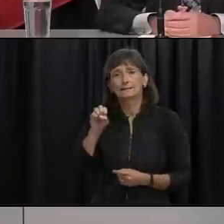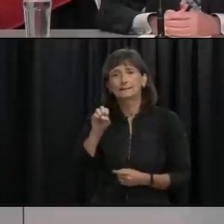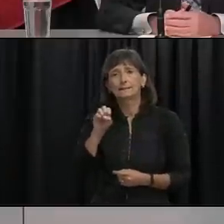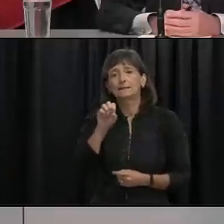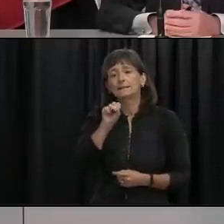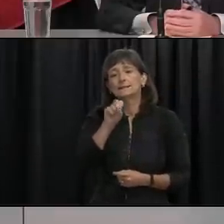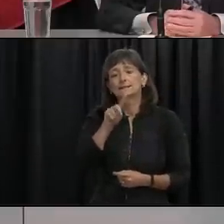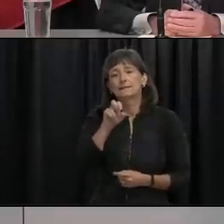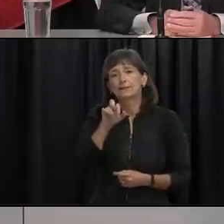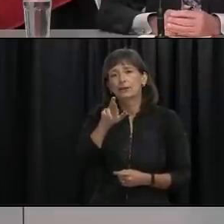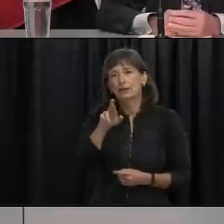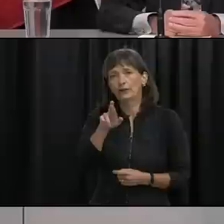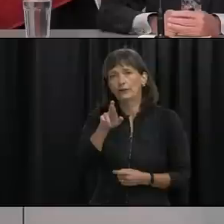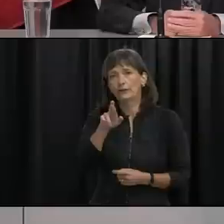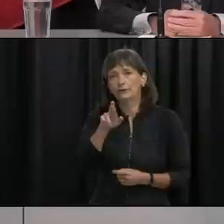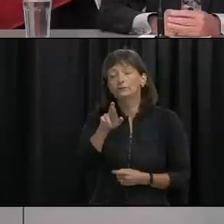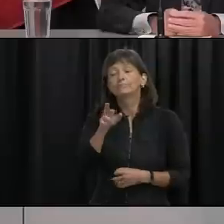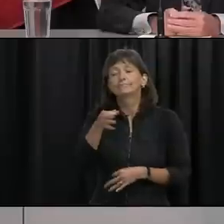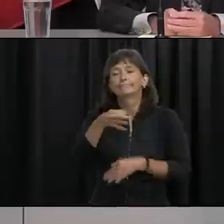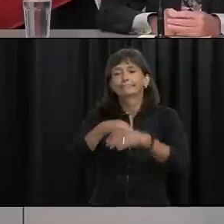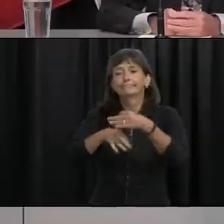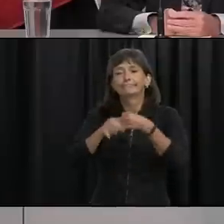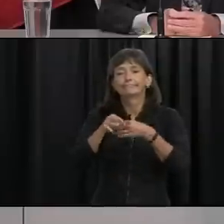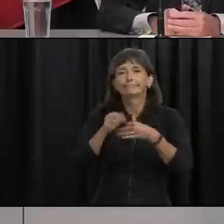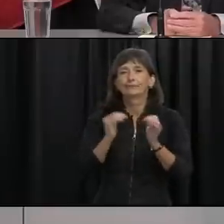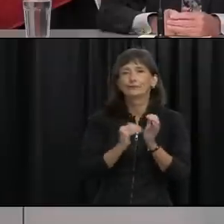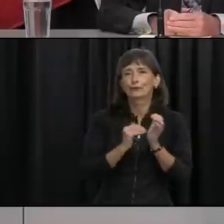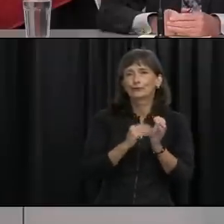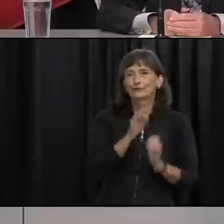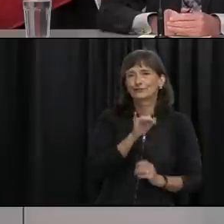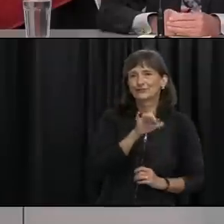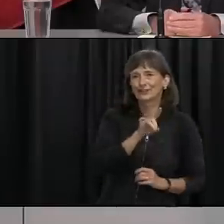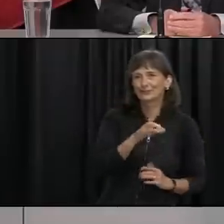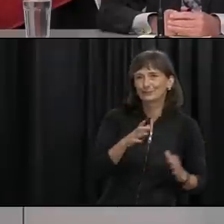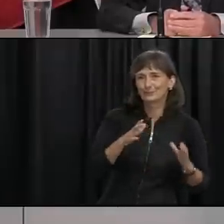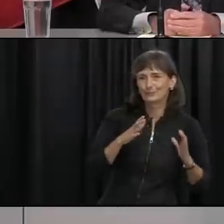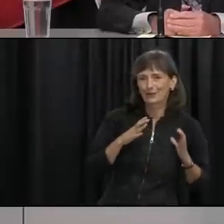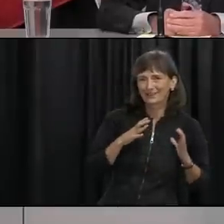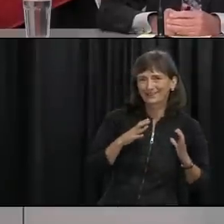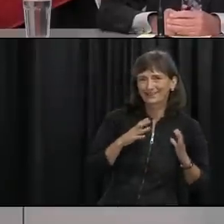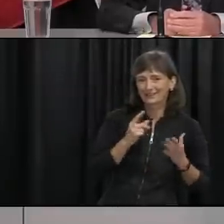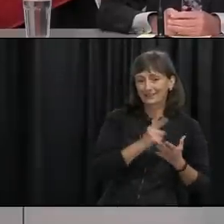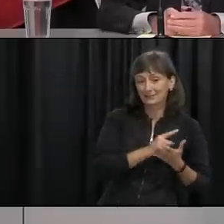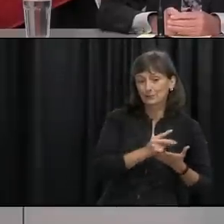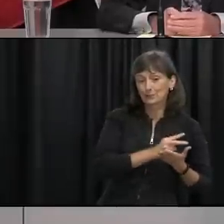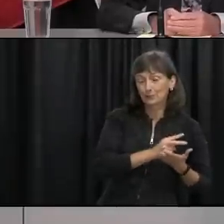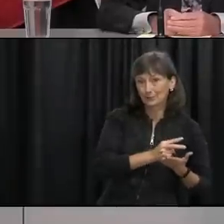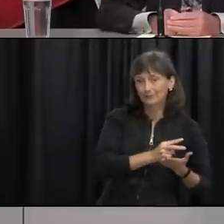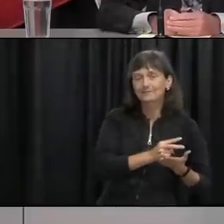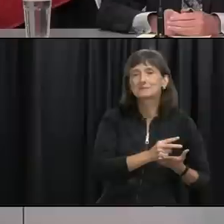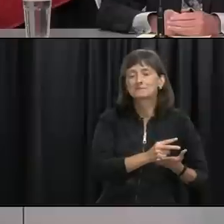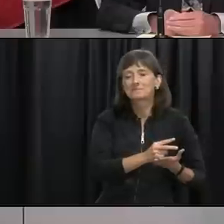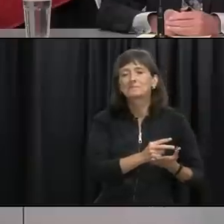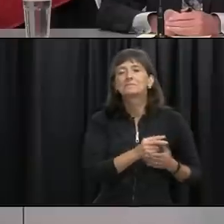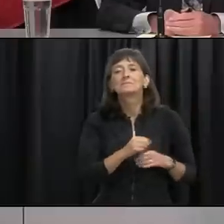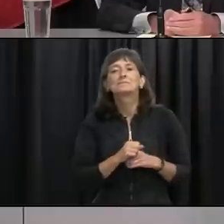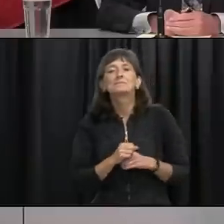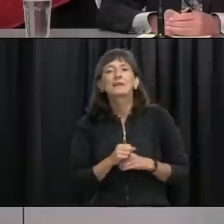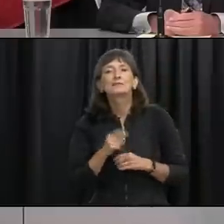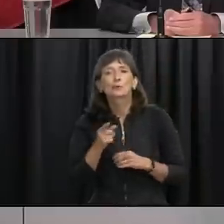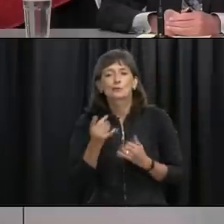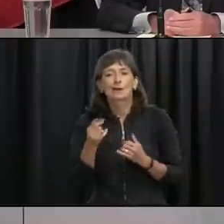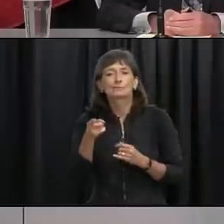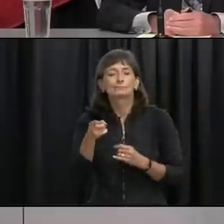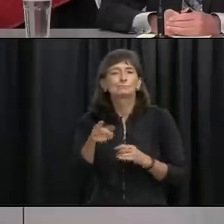stepped up while Dr. Fitzgerald has her well-earned break this week and next and she is our province's Acting